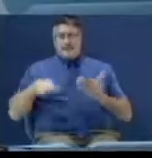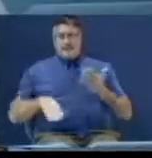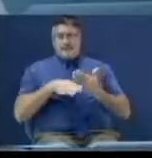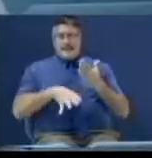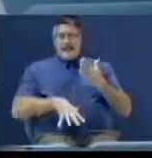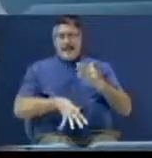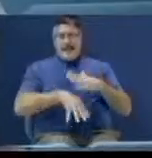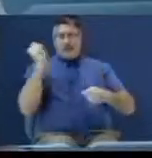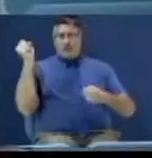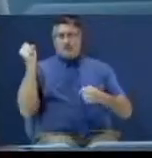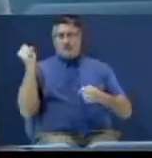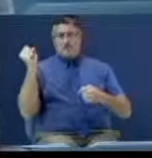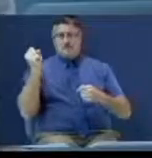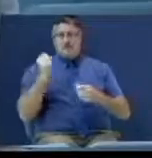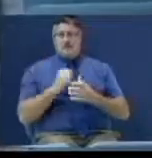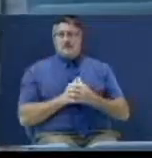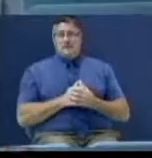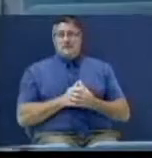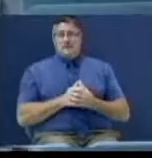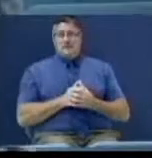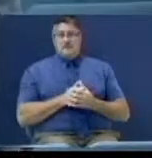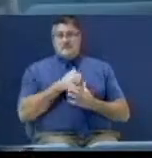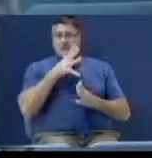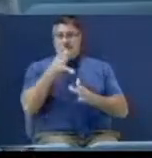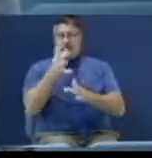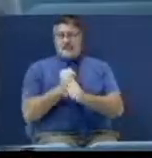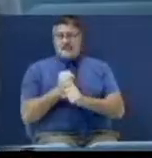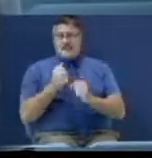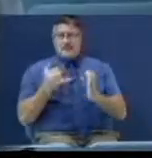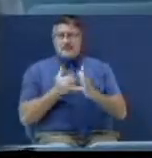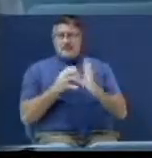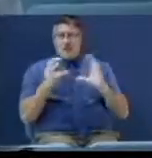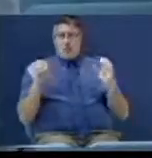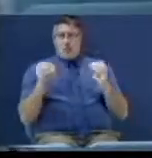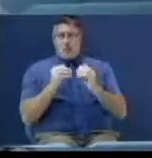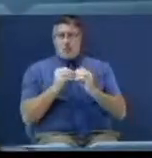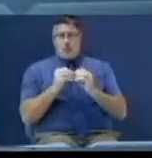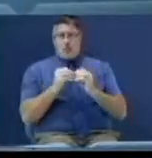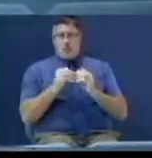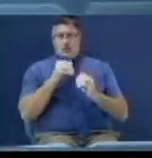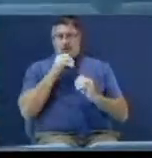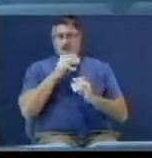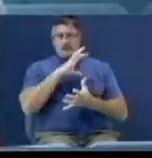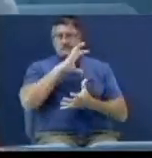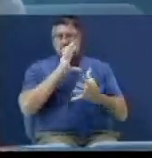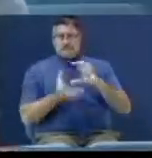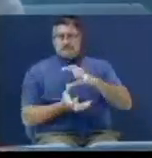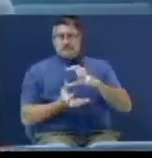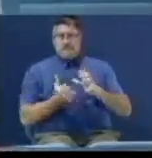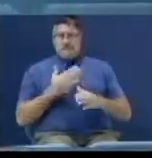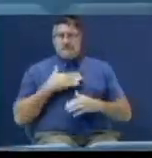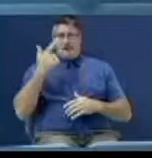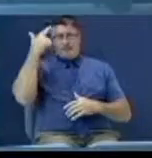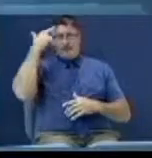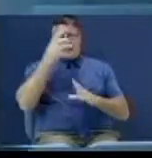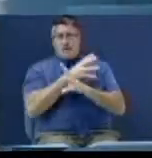Get out! I'm not taking it anymore. You're not messing with my mind anymore.